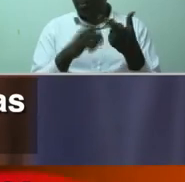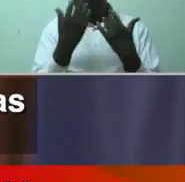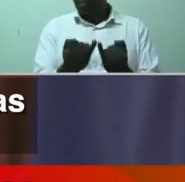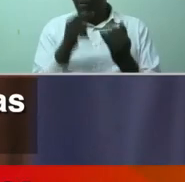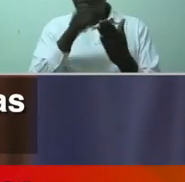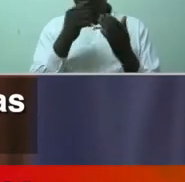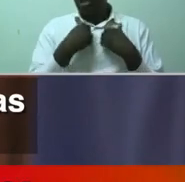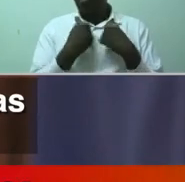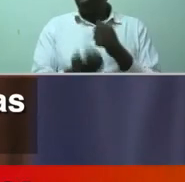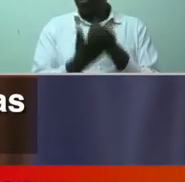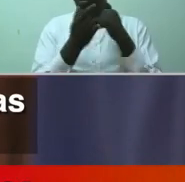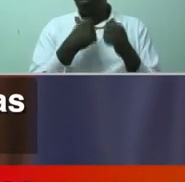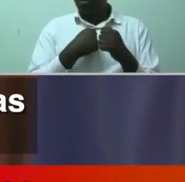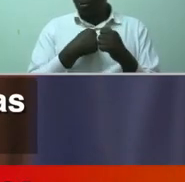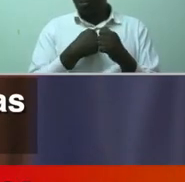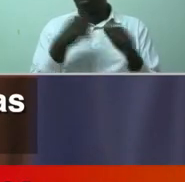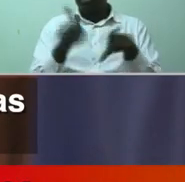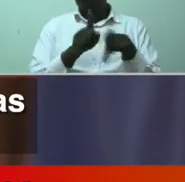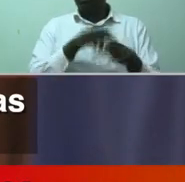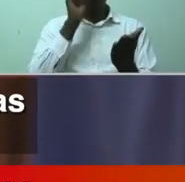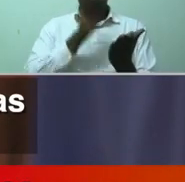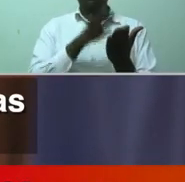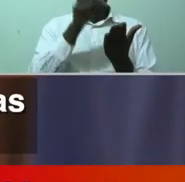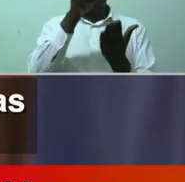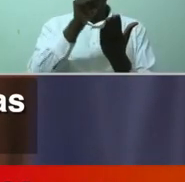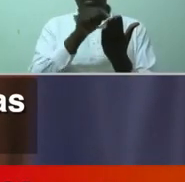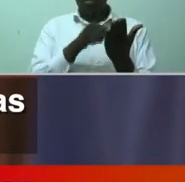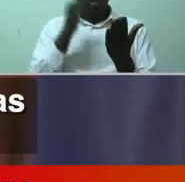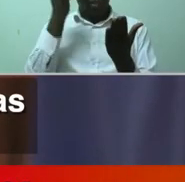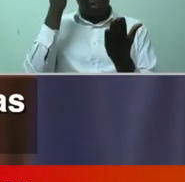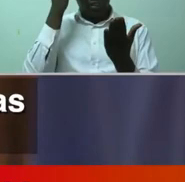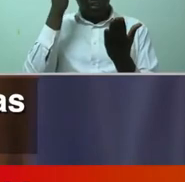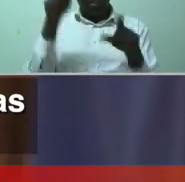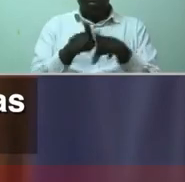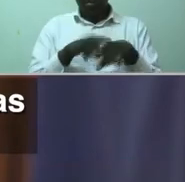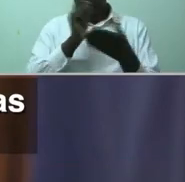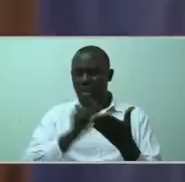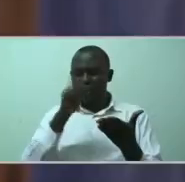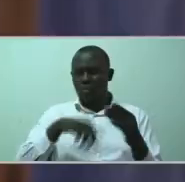Having hobbies like writing and reciting poems has helped me not to have lots of deep thoughts.